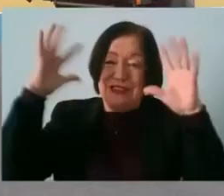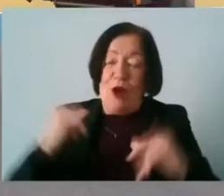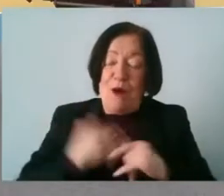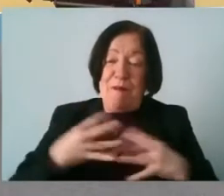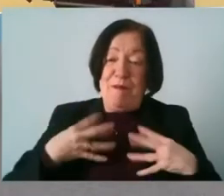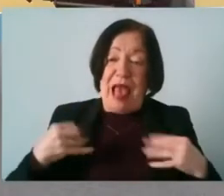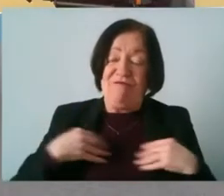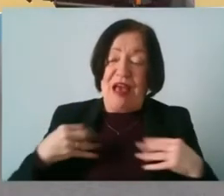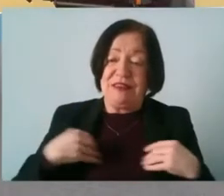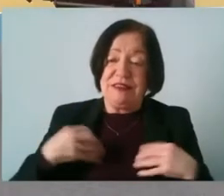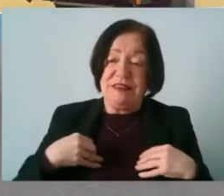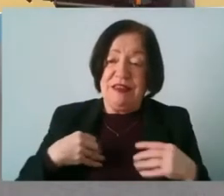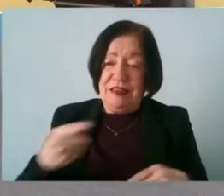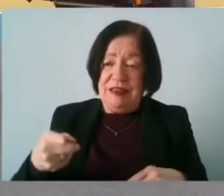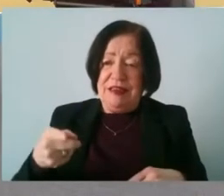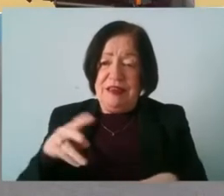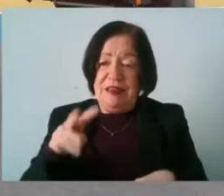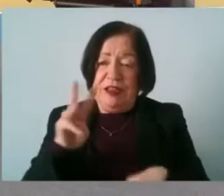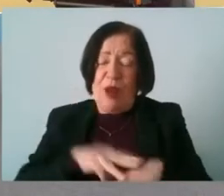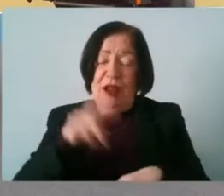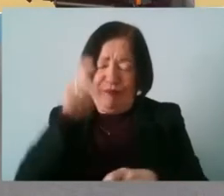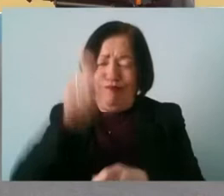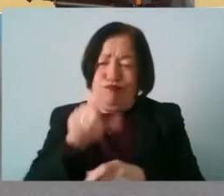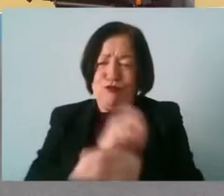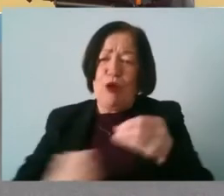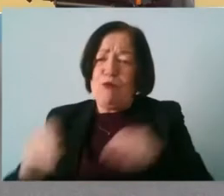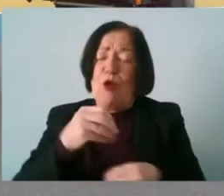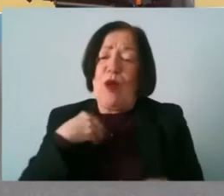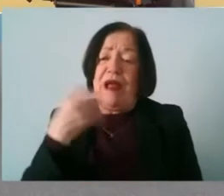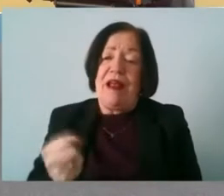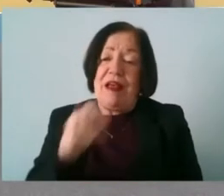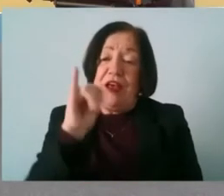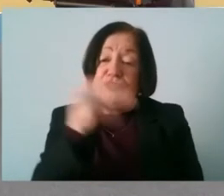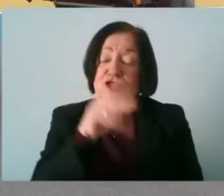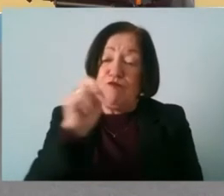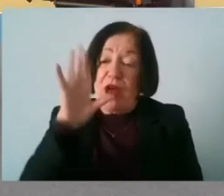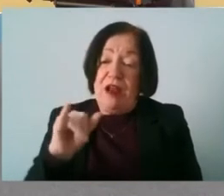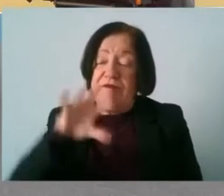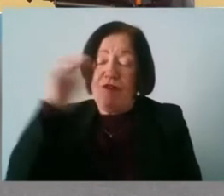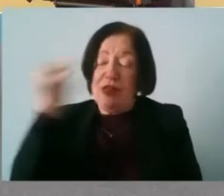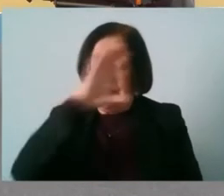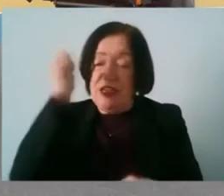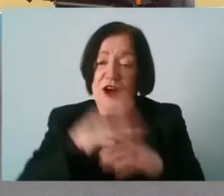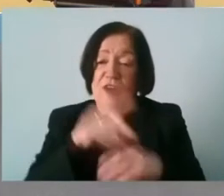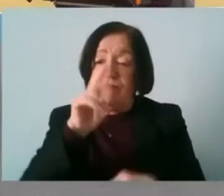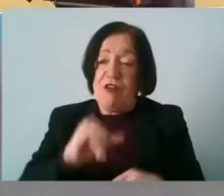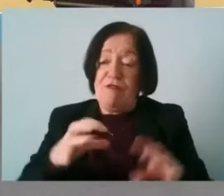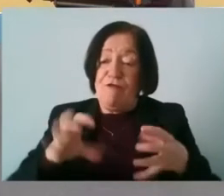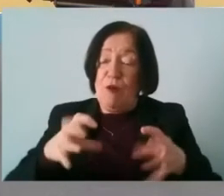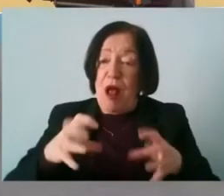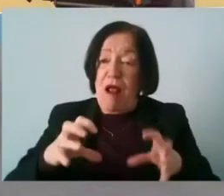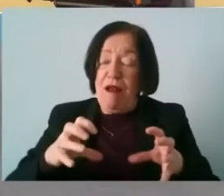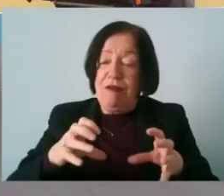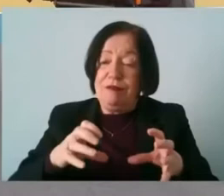as a I mean he's a well perfect substitute for this entire thing we have Jim Roddy former CEO of Derry City Football Club in